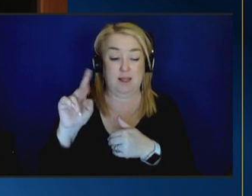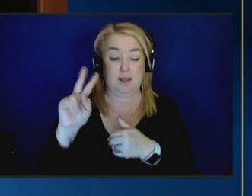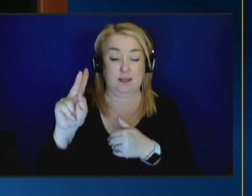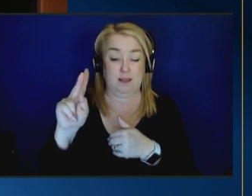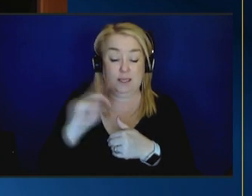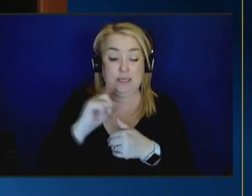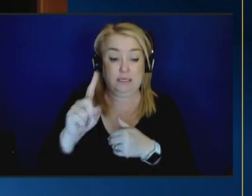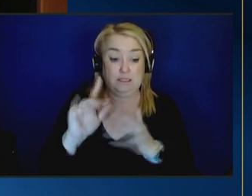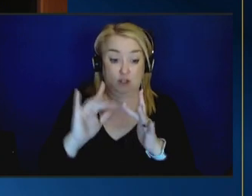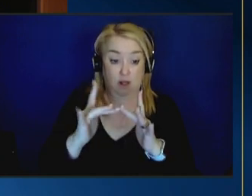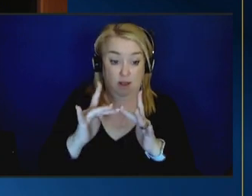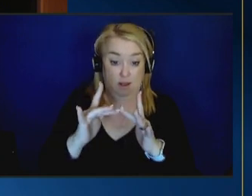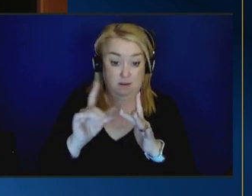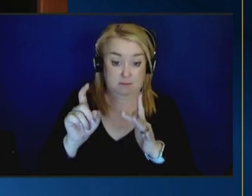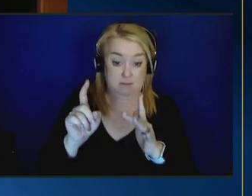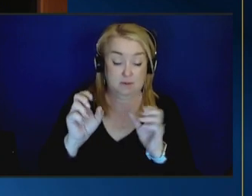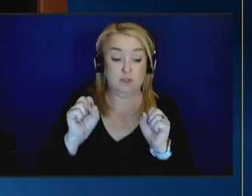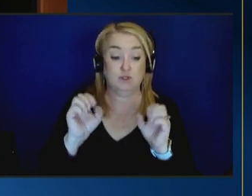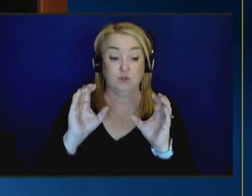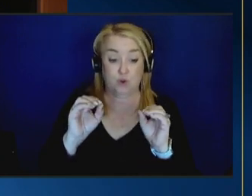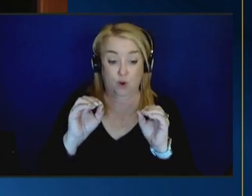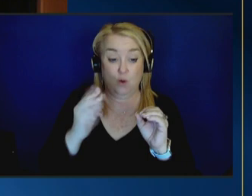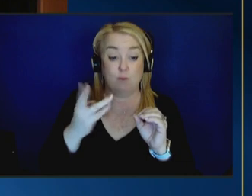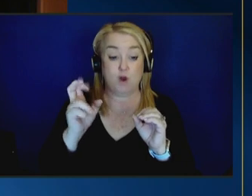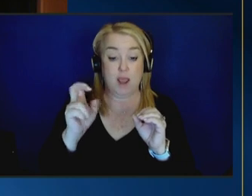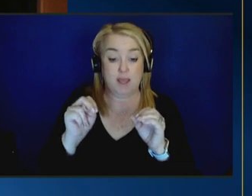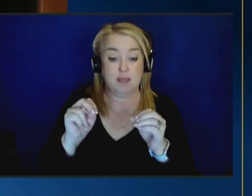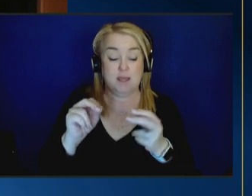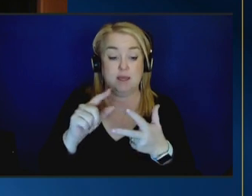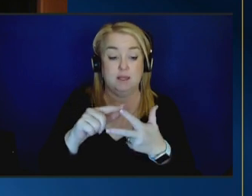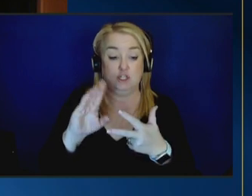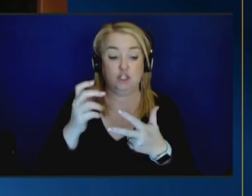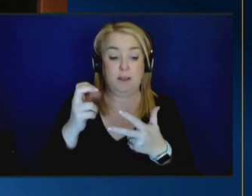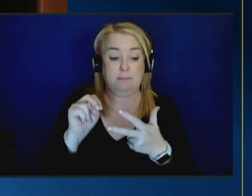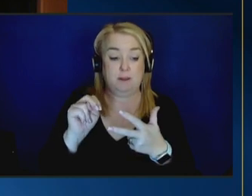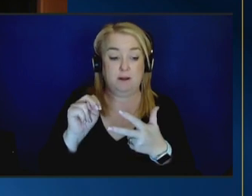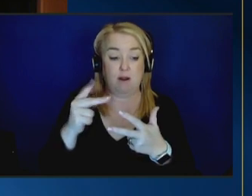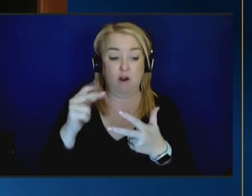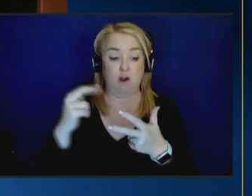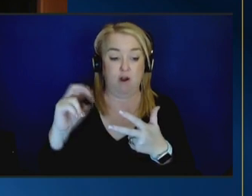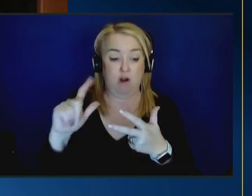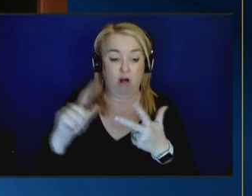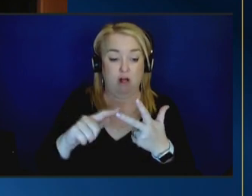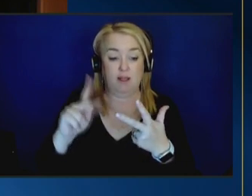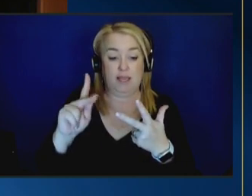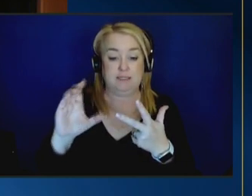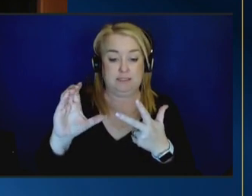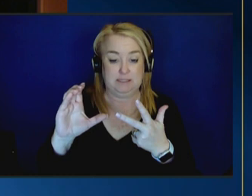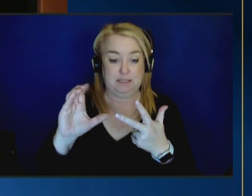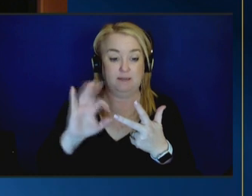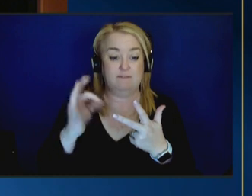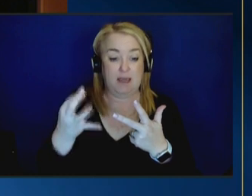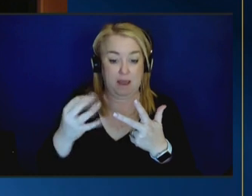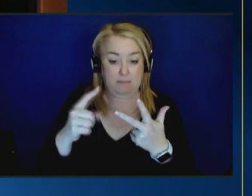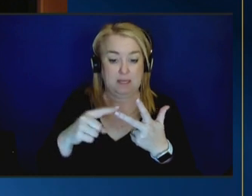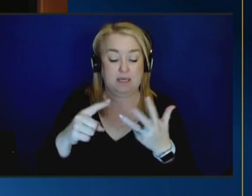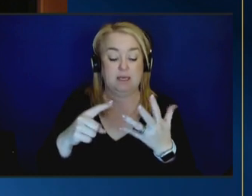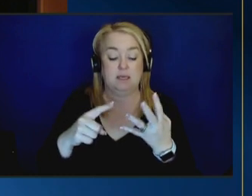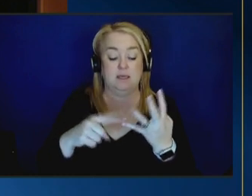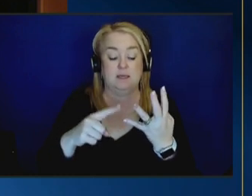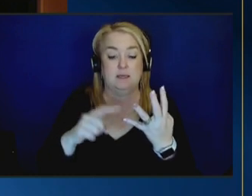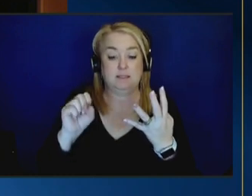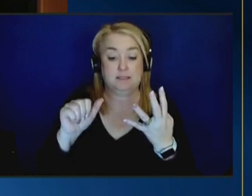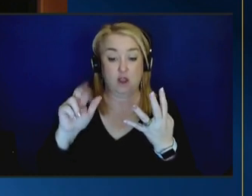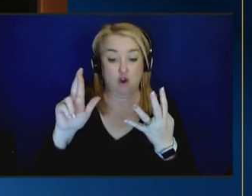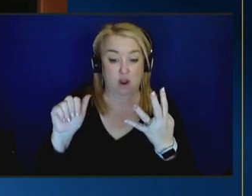so brian is from chapin hall david hansel from casey family programs and sarah from the